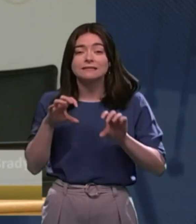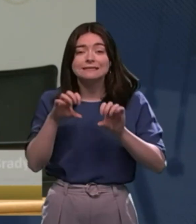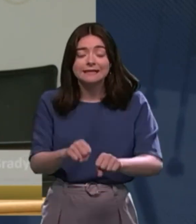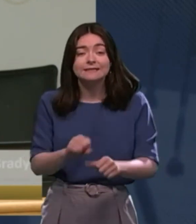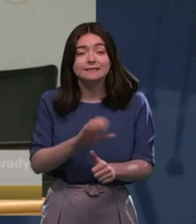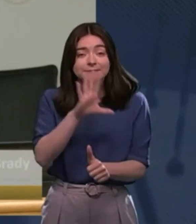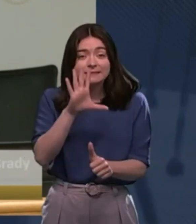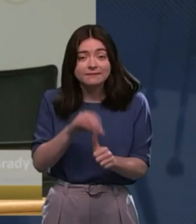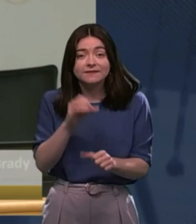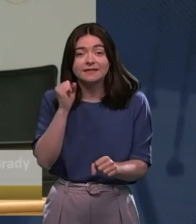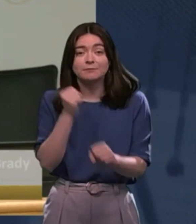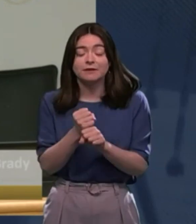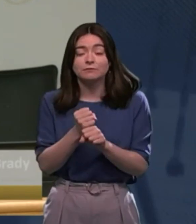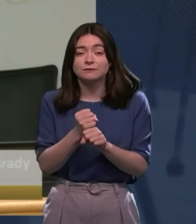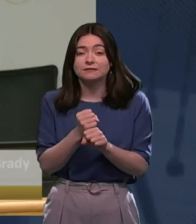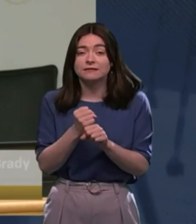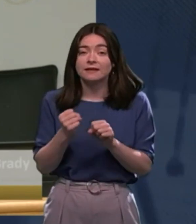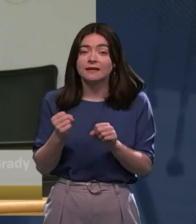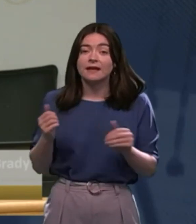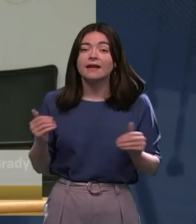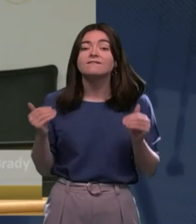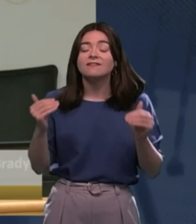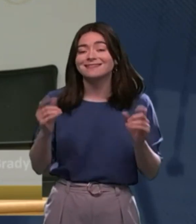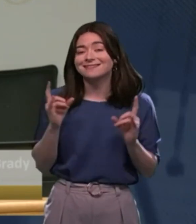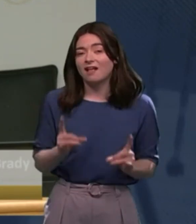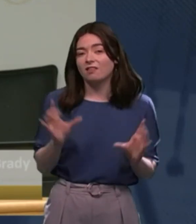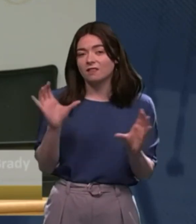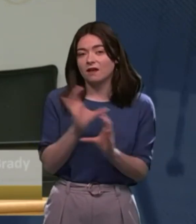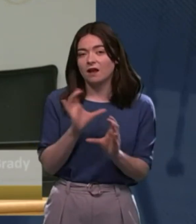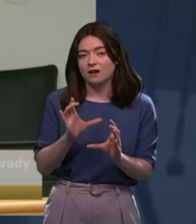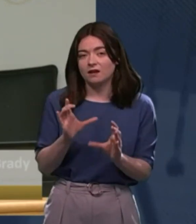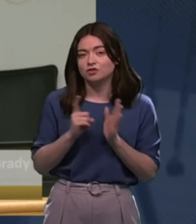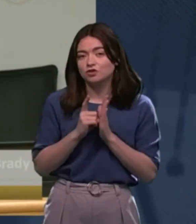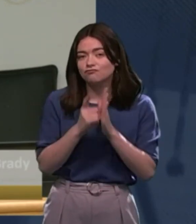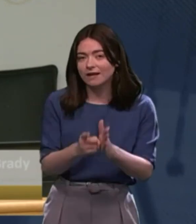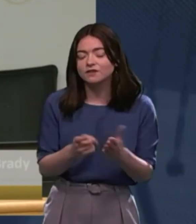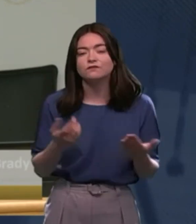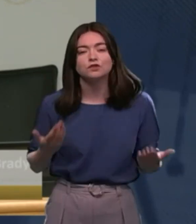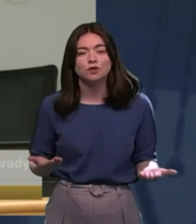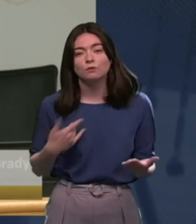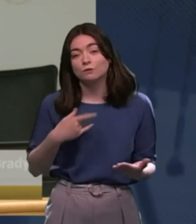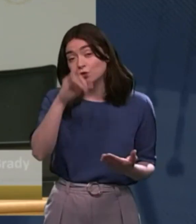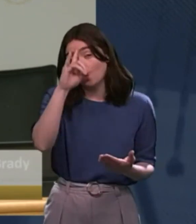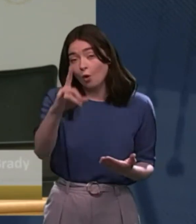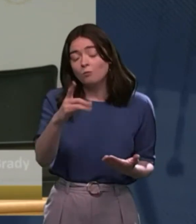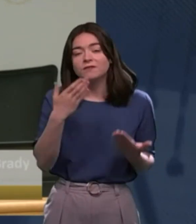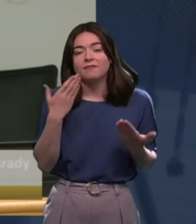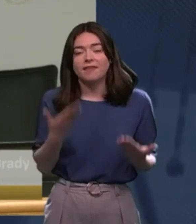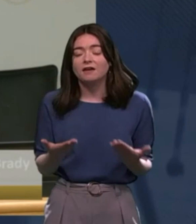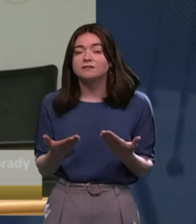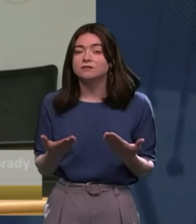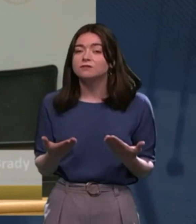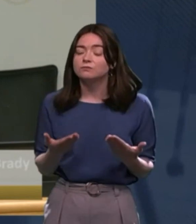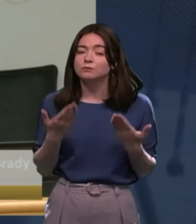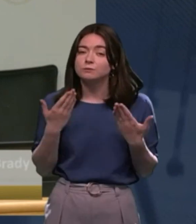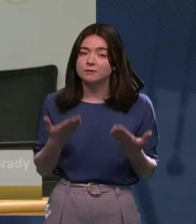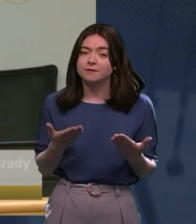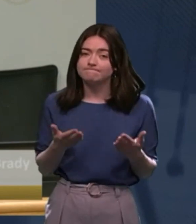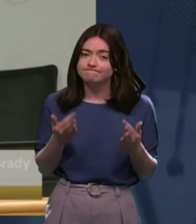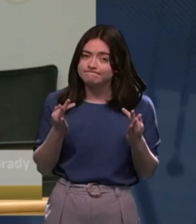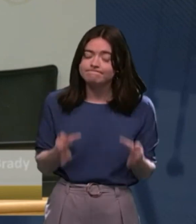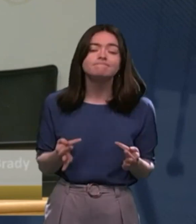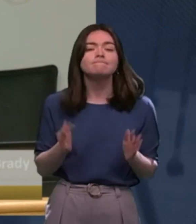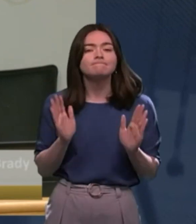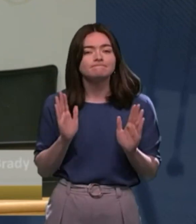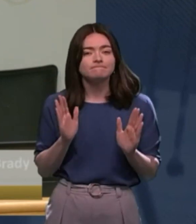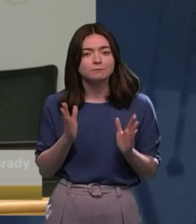around things like advanced health care directives. So, we would hope that that would be addressed before the Act is finalised, even if it